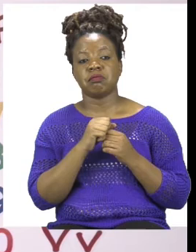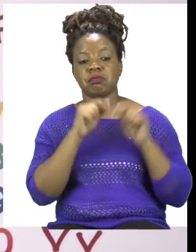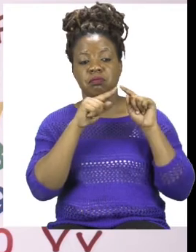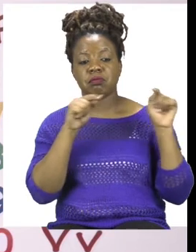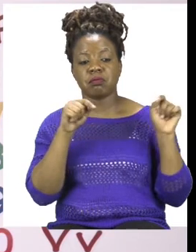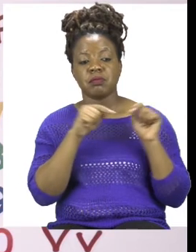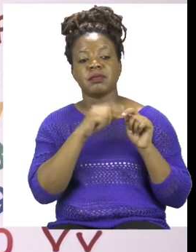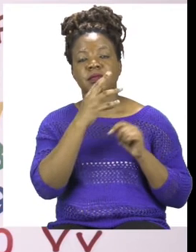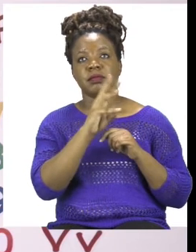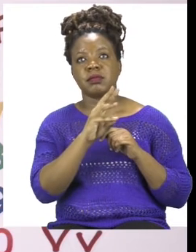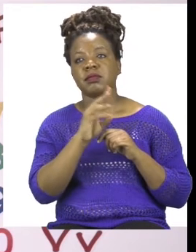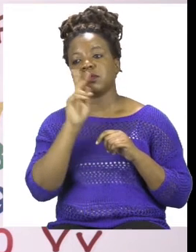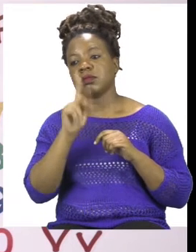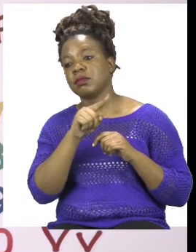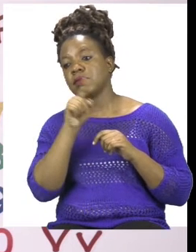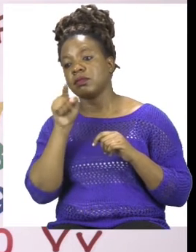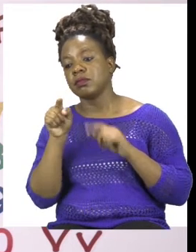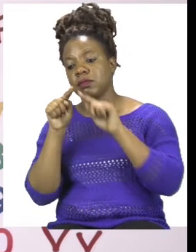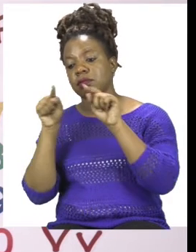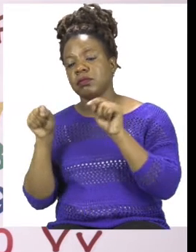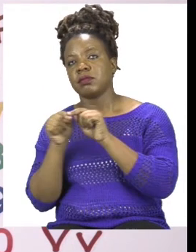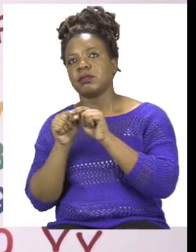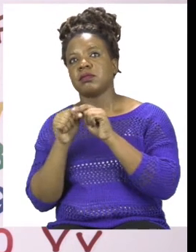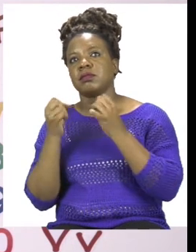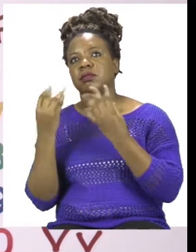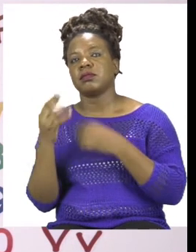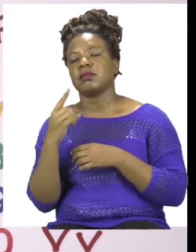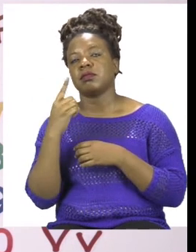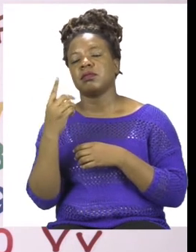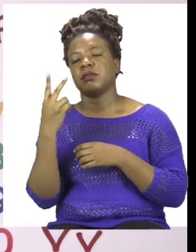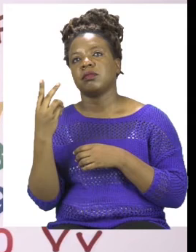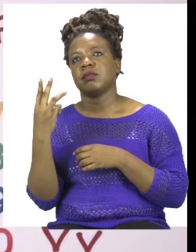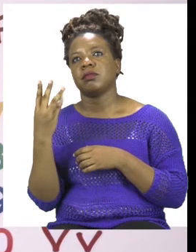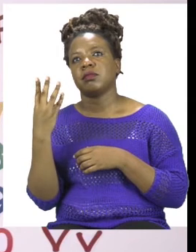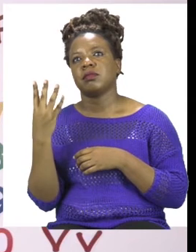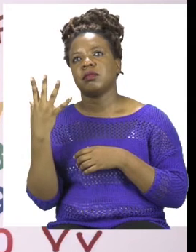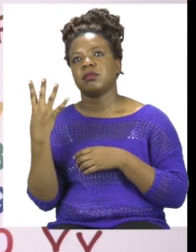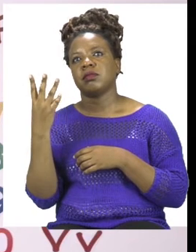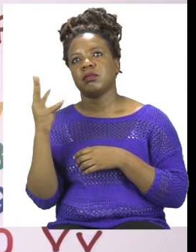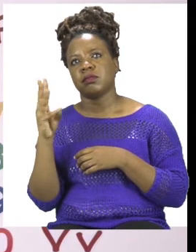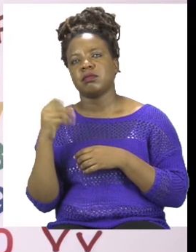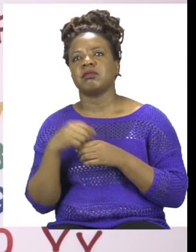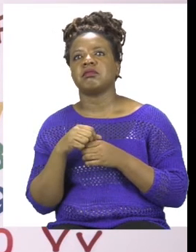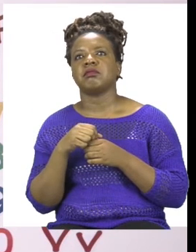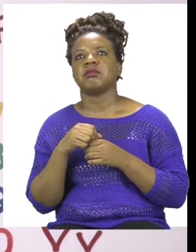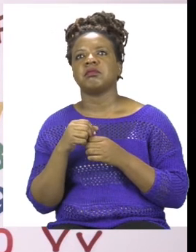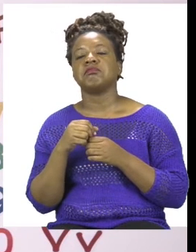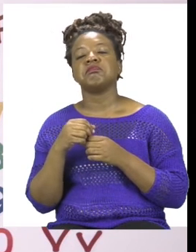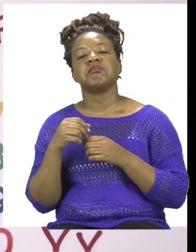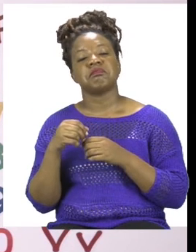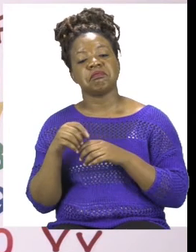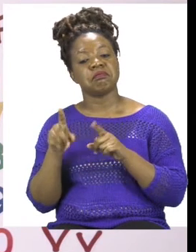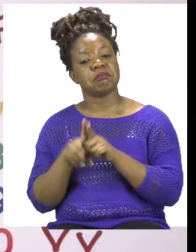box. Let's count for the other box. 1, 2, 3, 4, 5, 6. They are